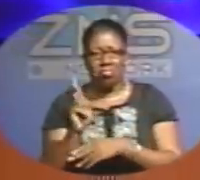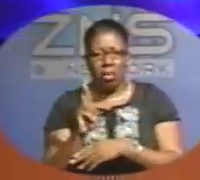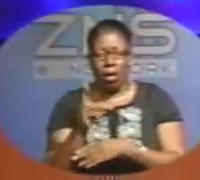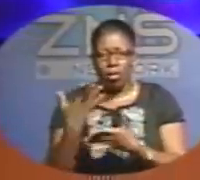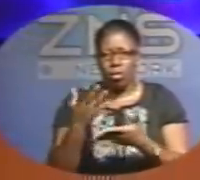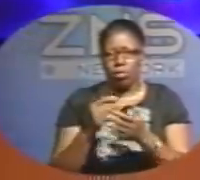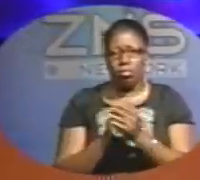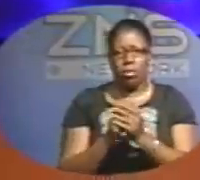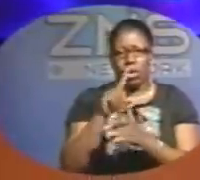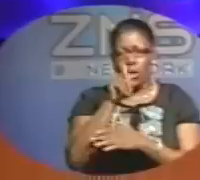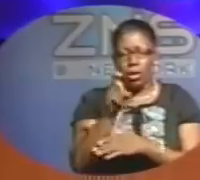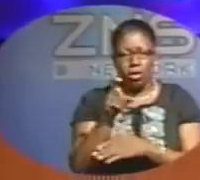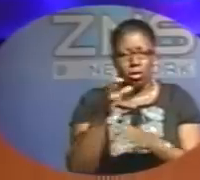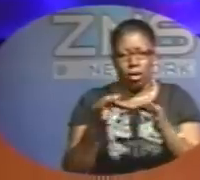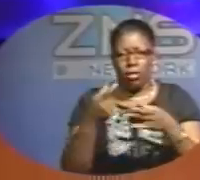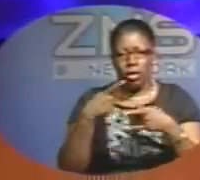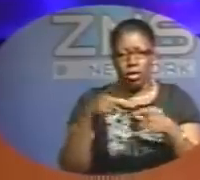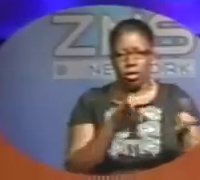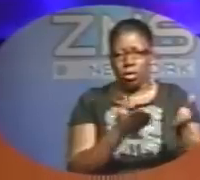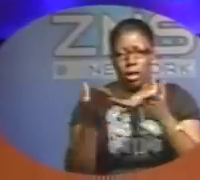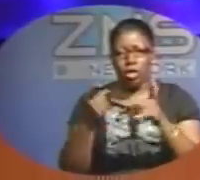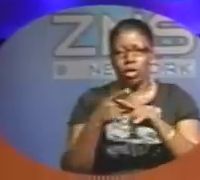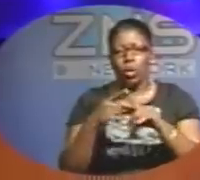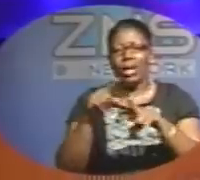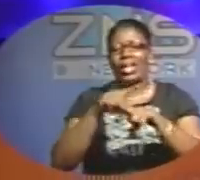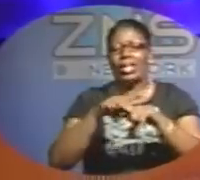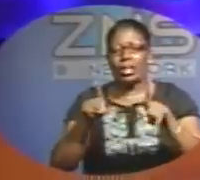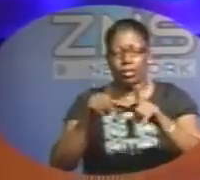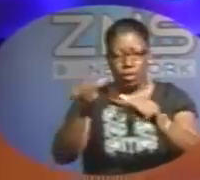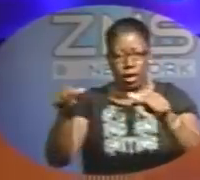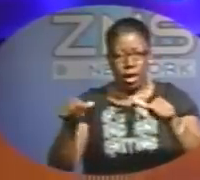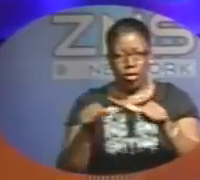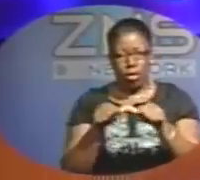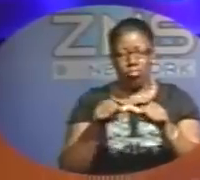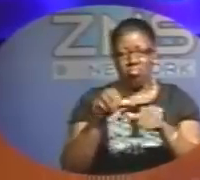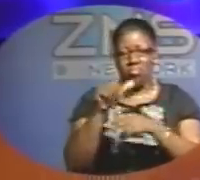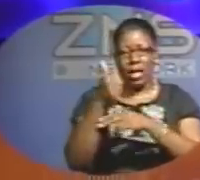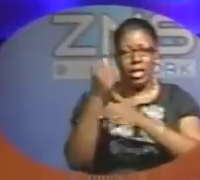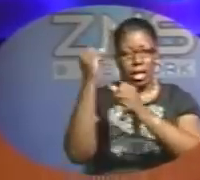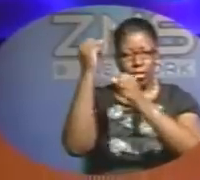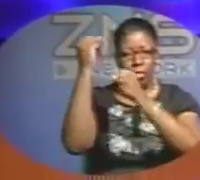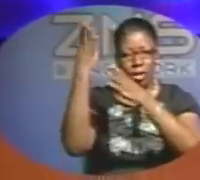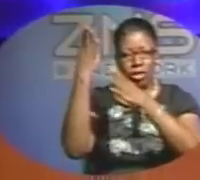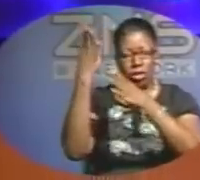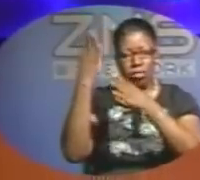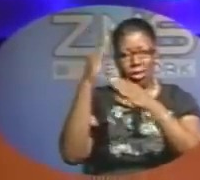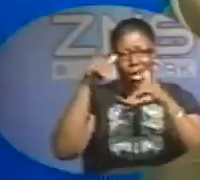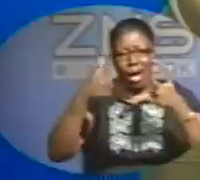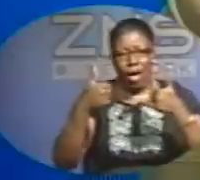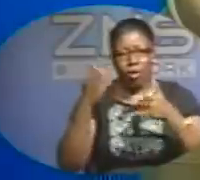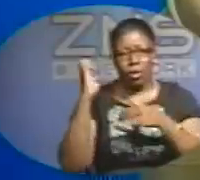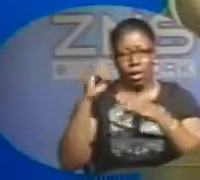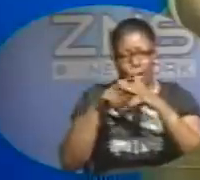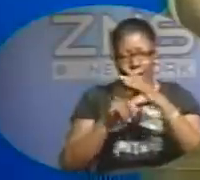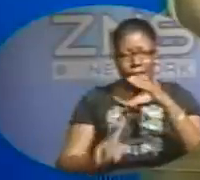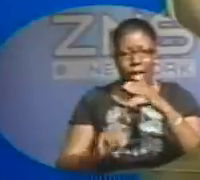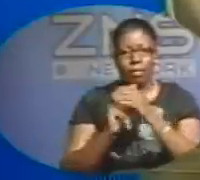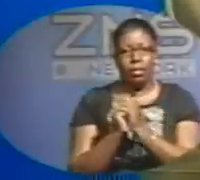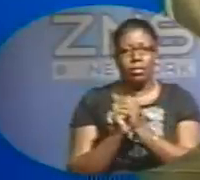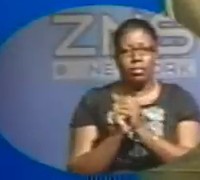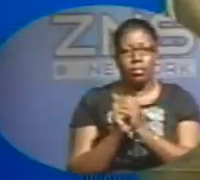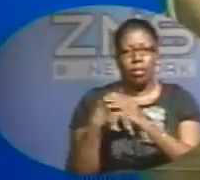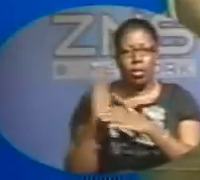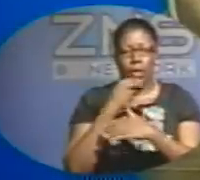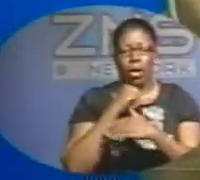Was he, you know, taken away into some other area? Any information you can give us about how he may have pulled this off? At this point, we are